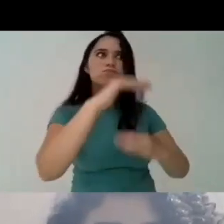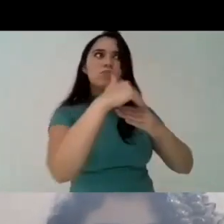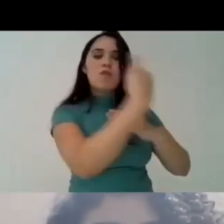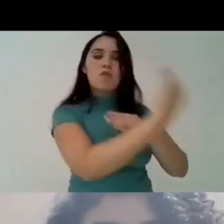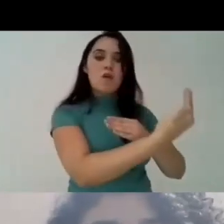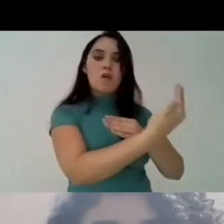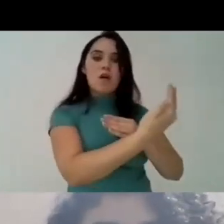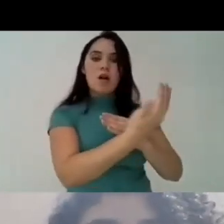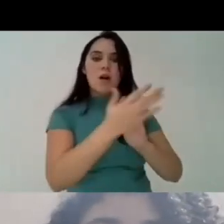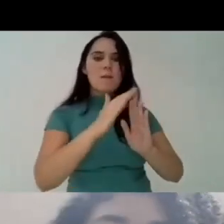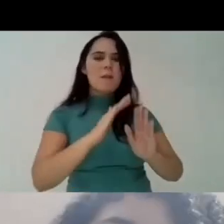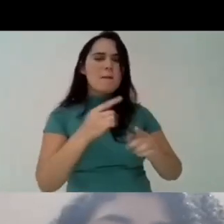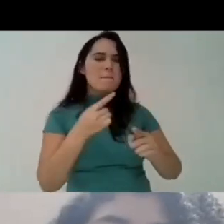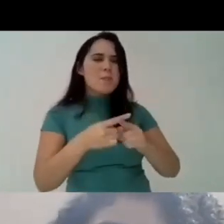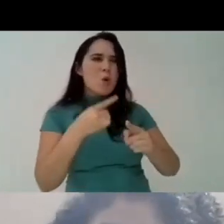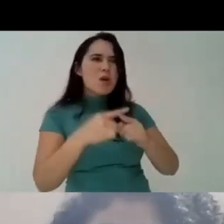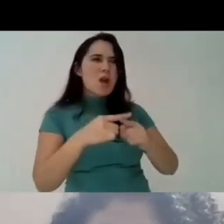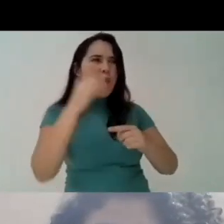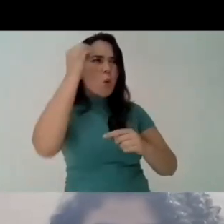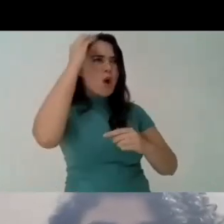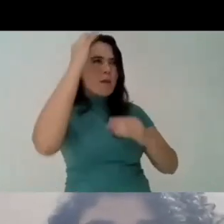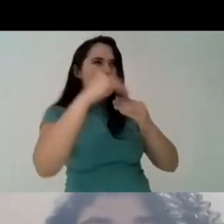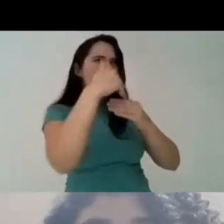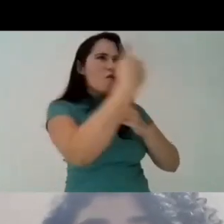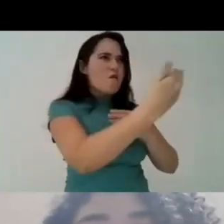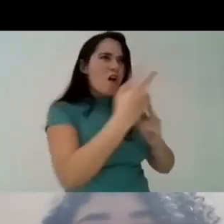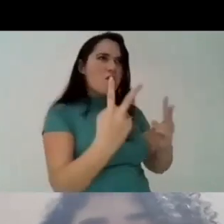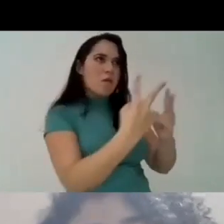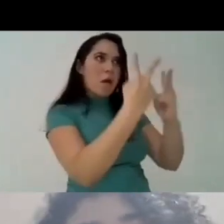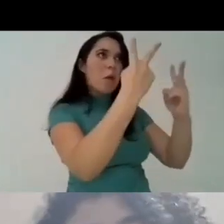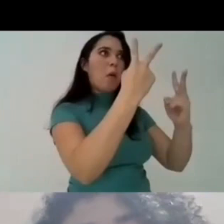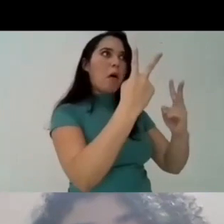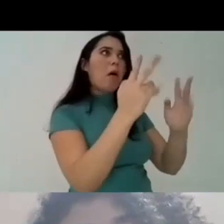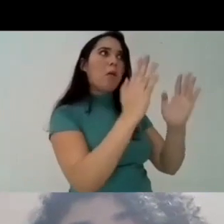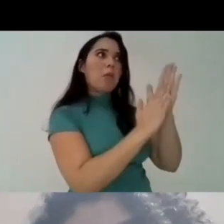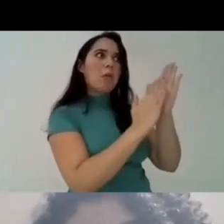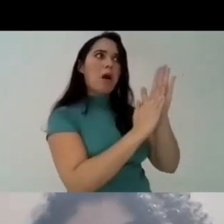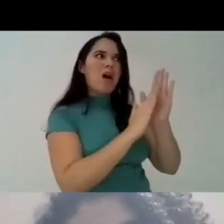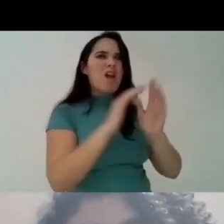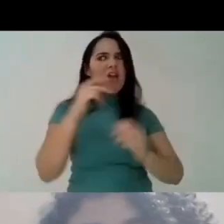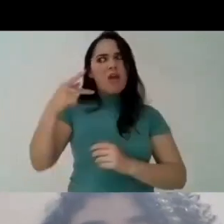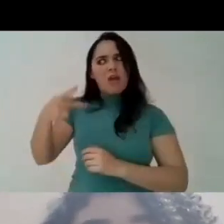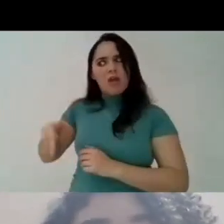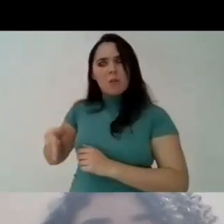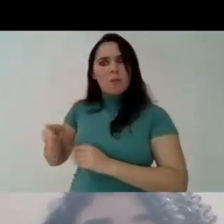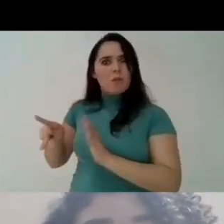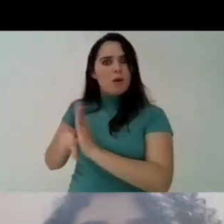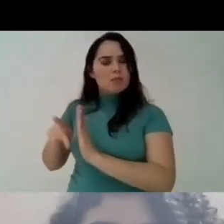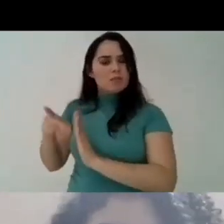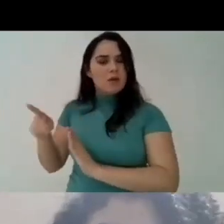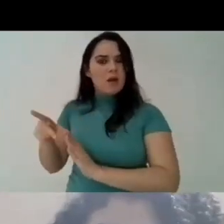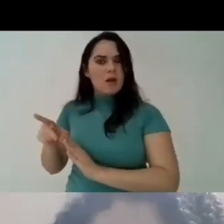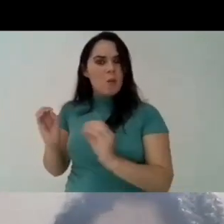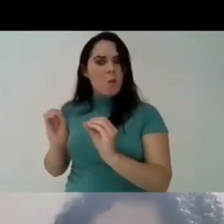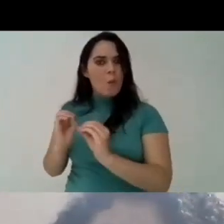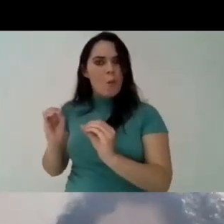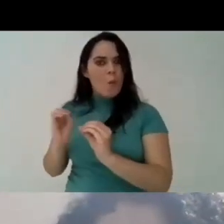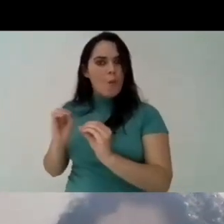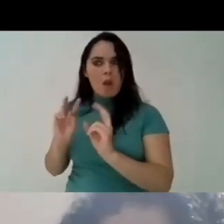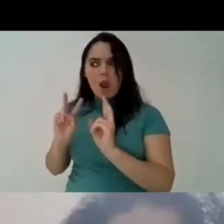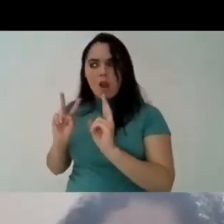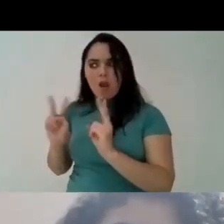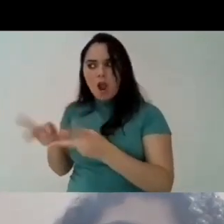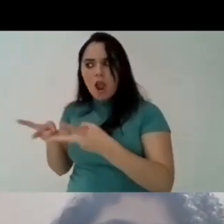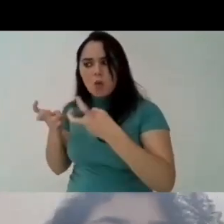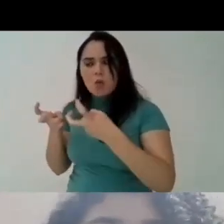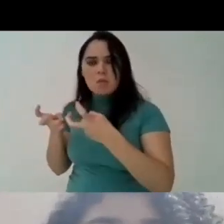or from abroad and then we we question why the knowledge that comes here to brazil from england is valid but